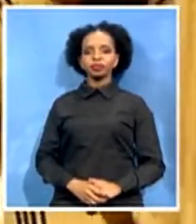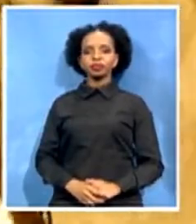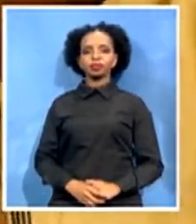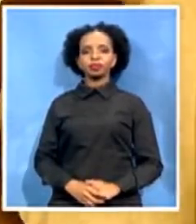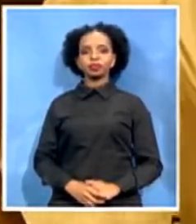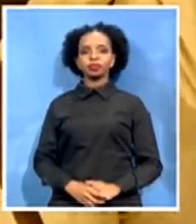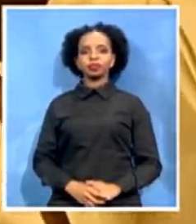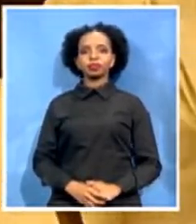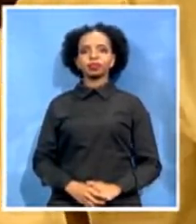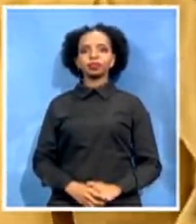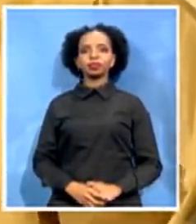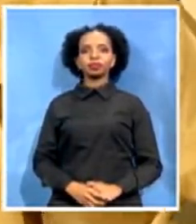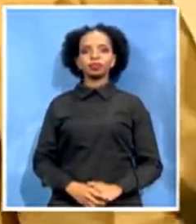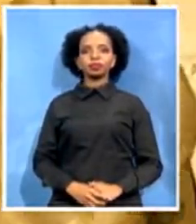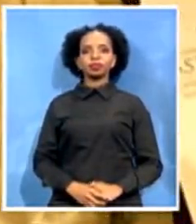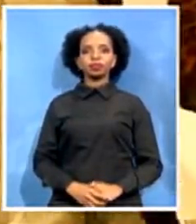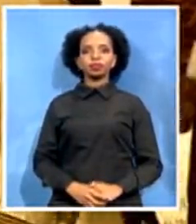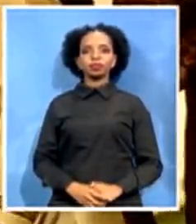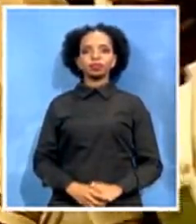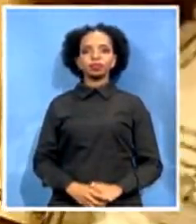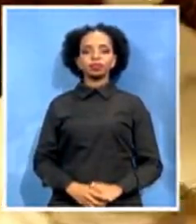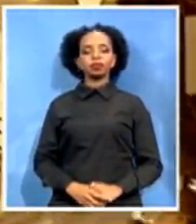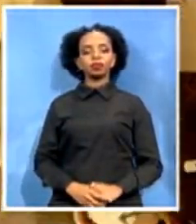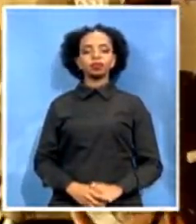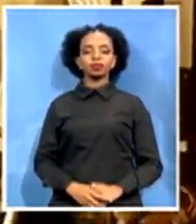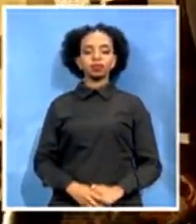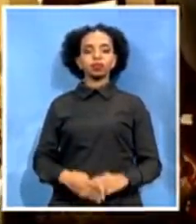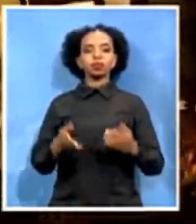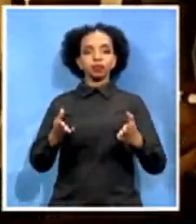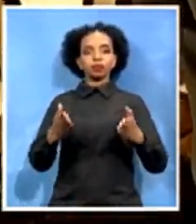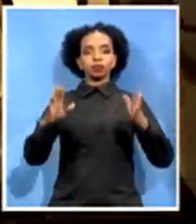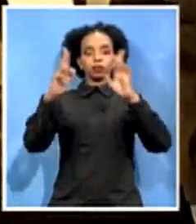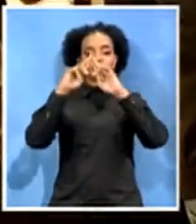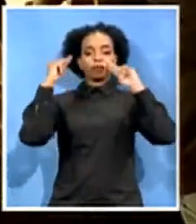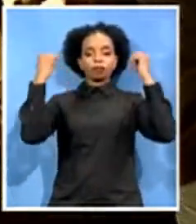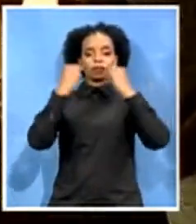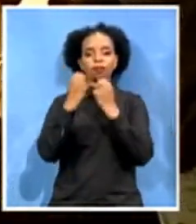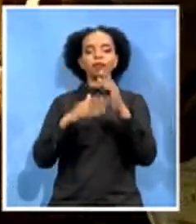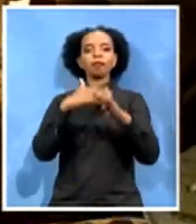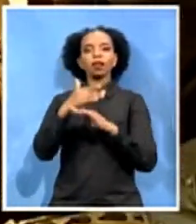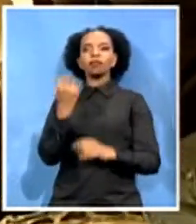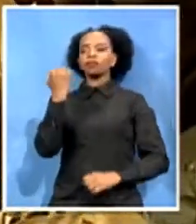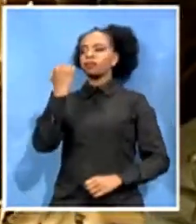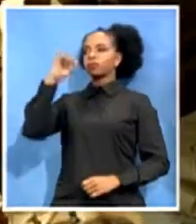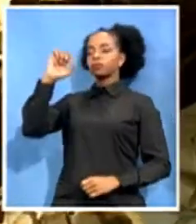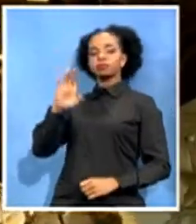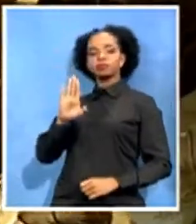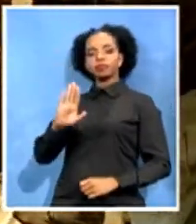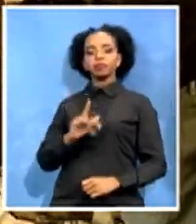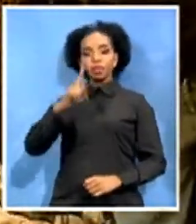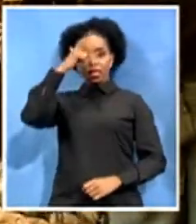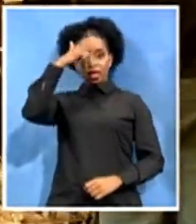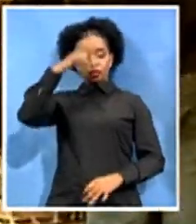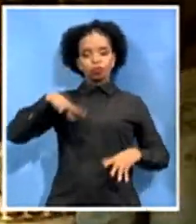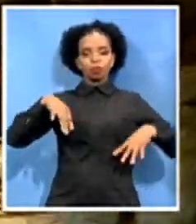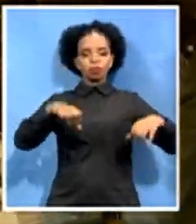A nation still jubilant after they were denied the kingdom for more than a sanctuary. Remembering Mflonto is also important for